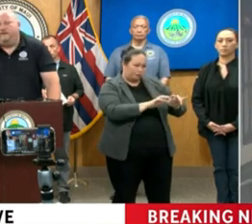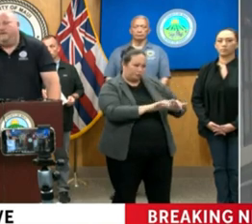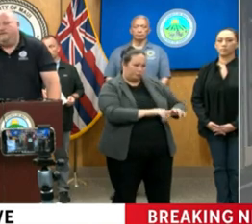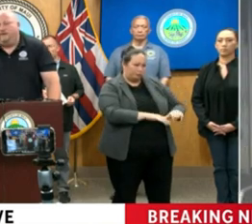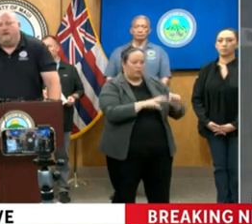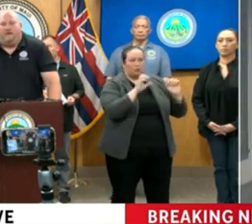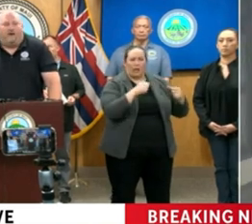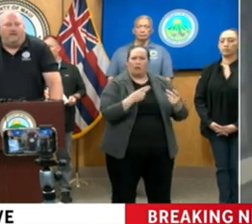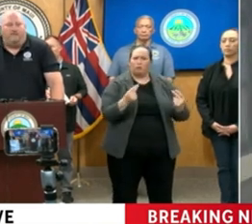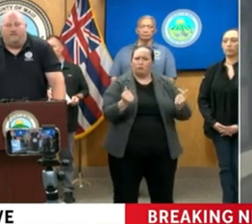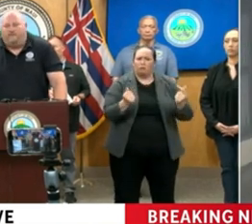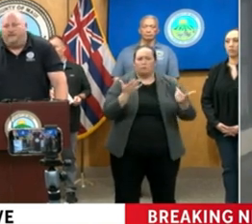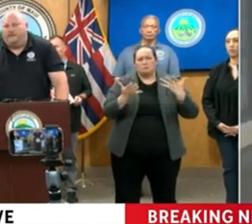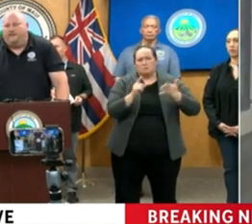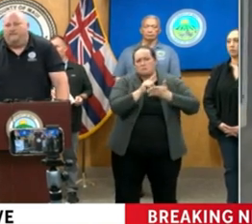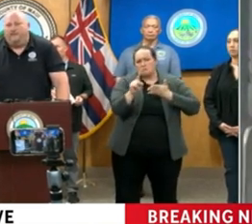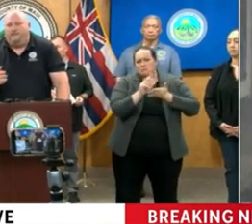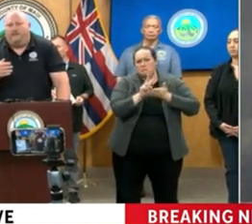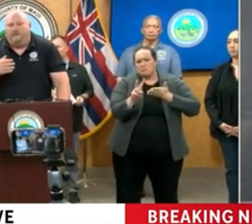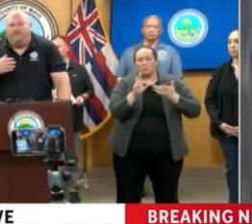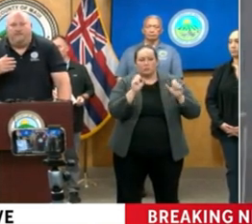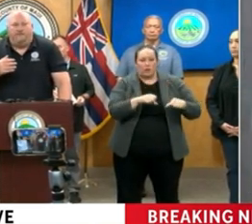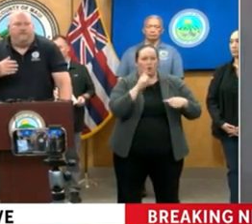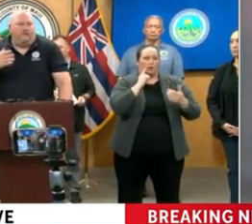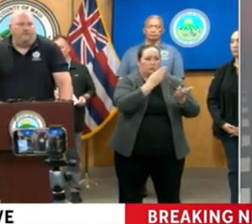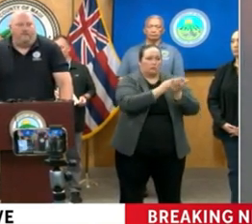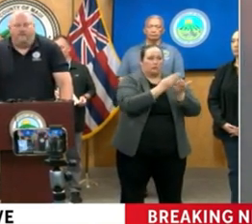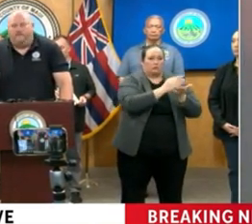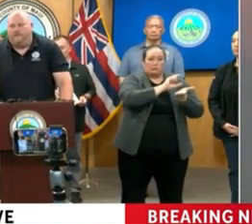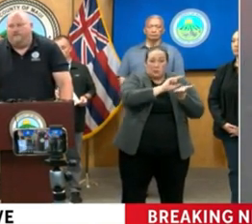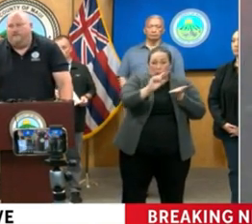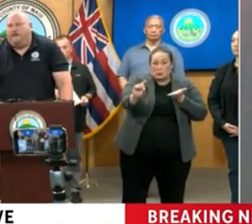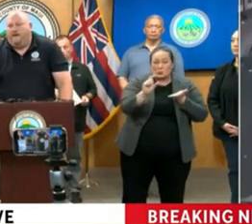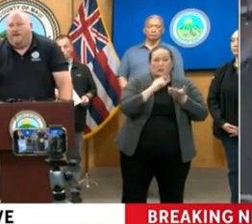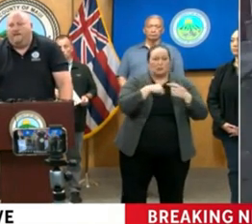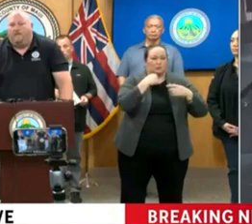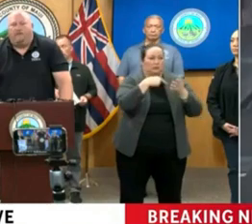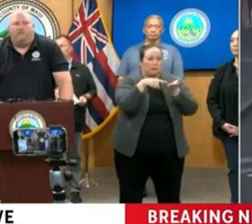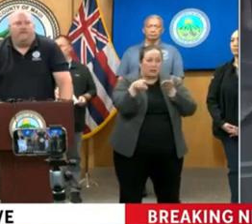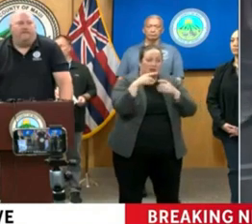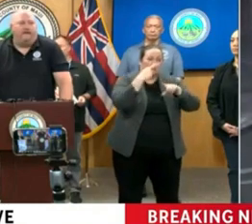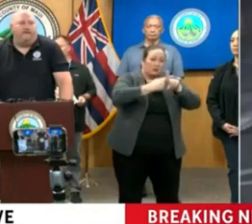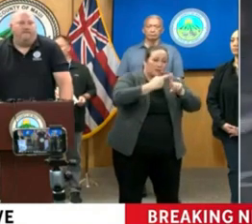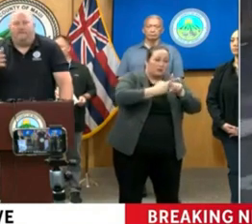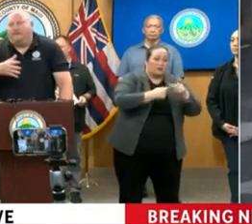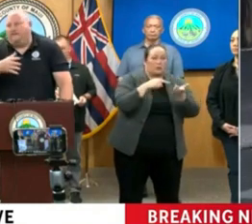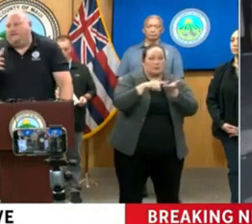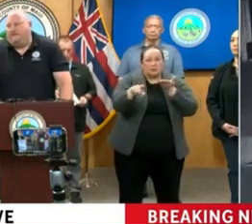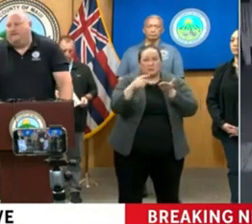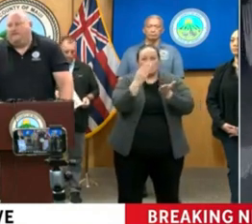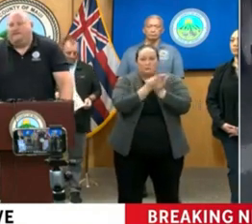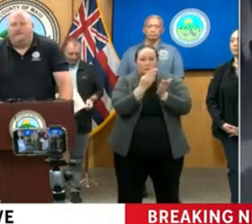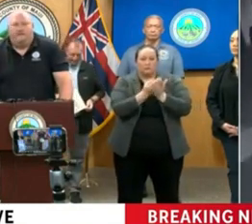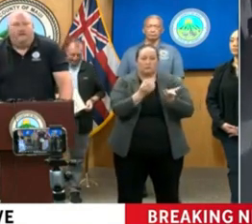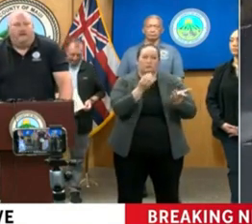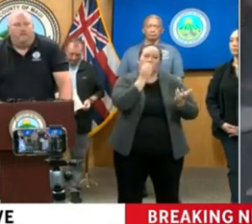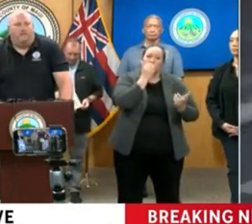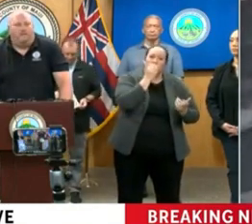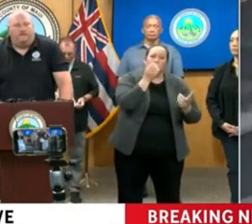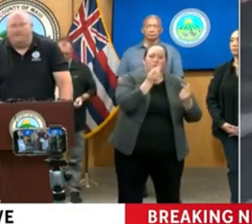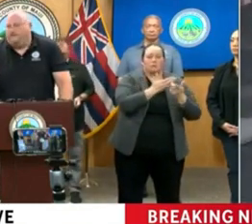need money to cover costs you're expending, especially if you need some rental assistance. And then we're going to figure out through case management,